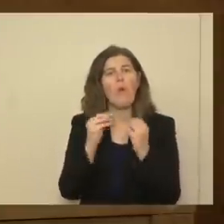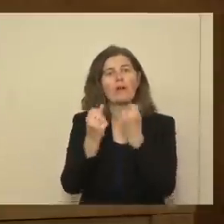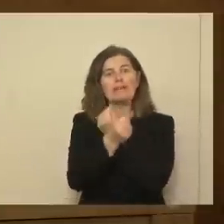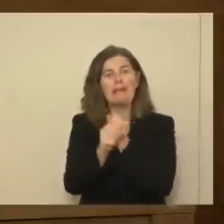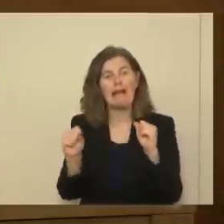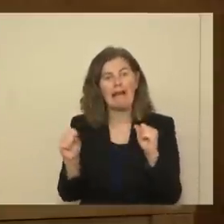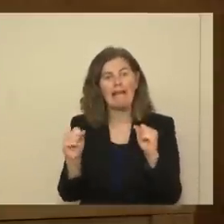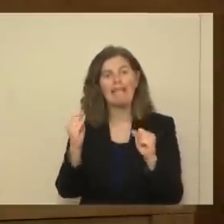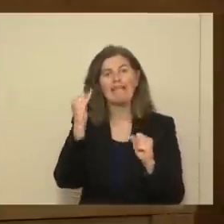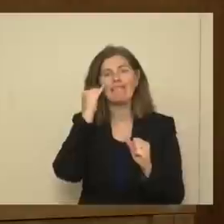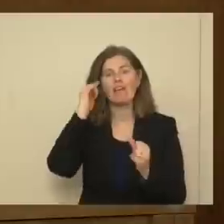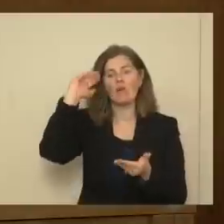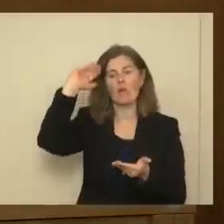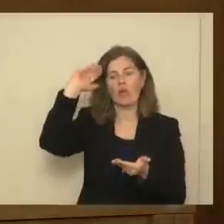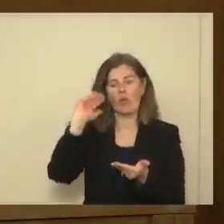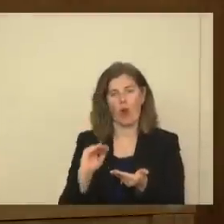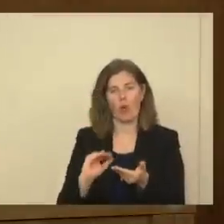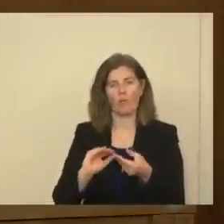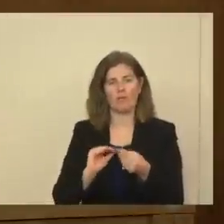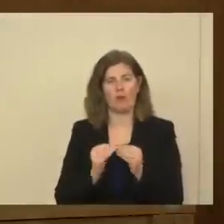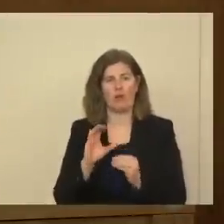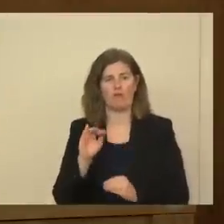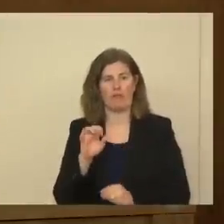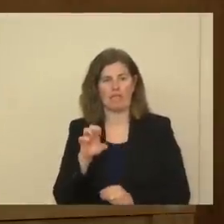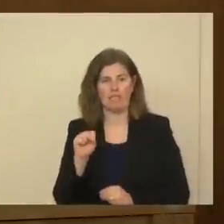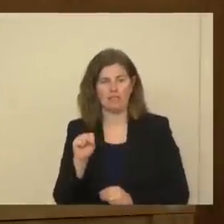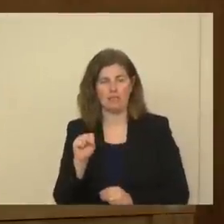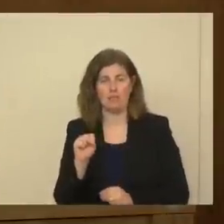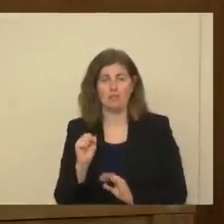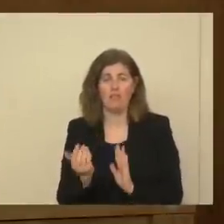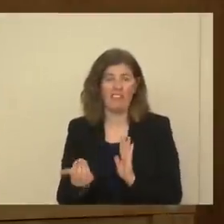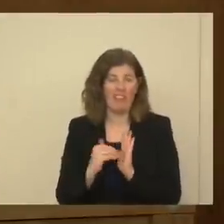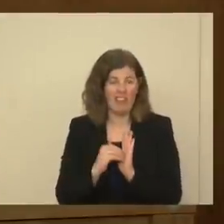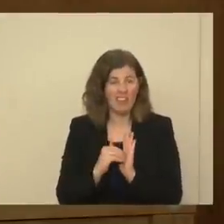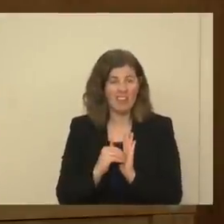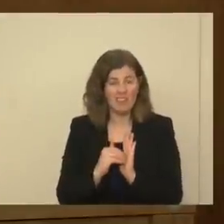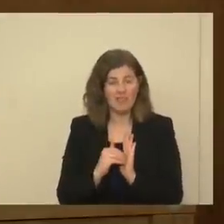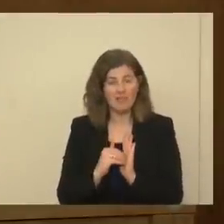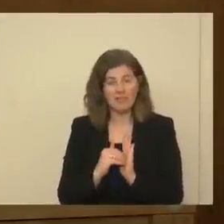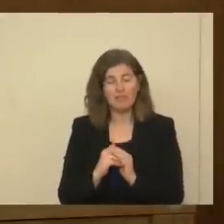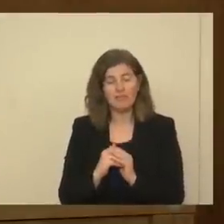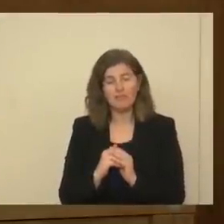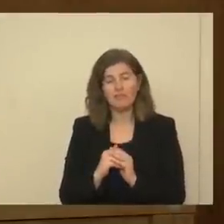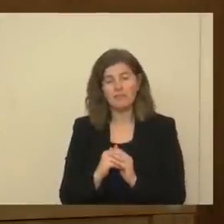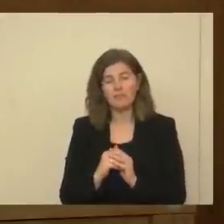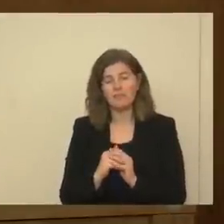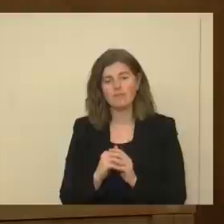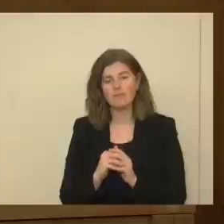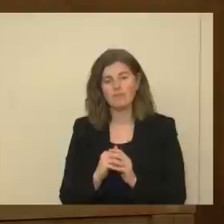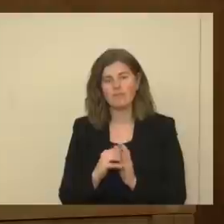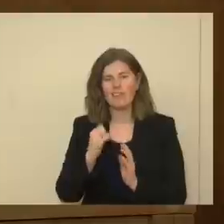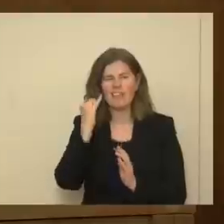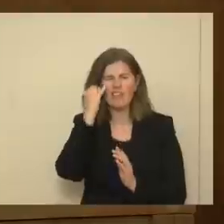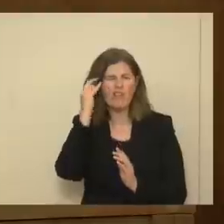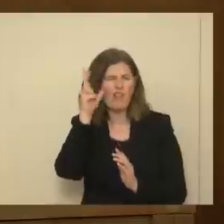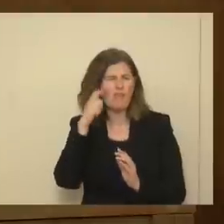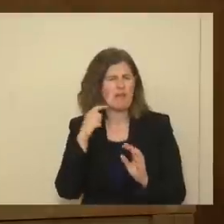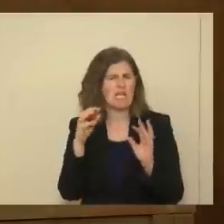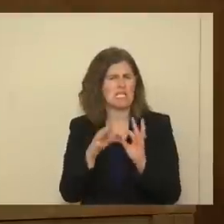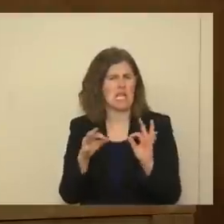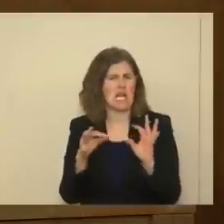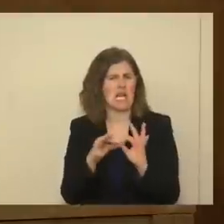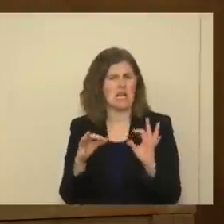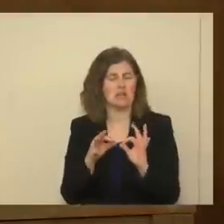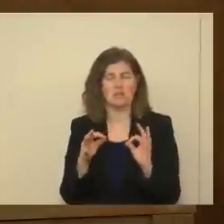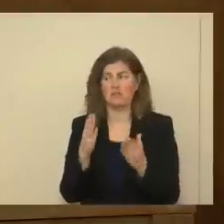to do if we have a low level of cases. So, again, you know, if you've heard me say there's